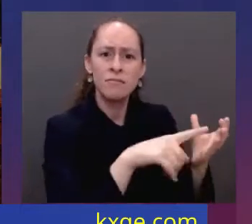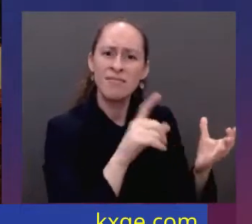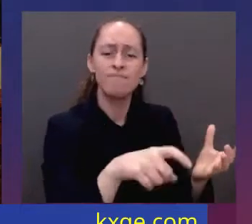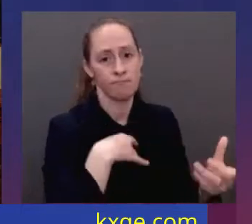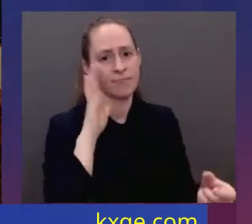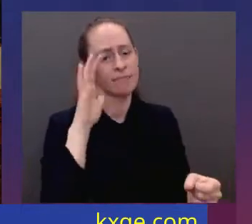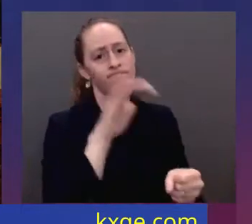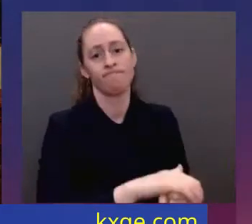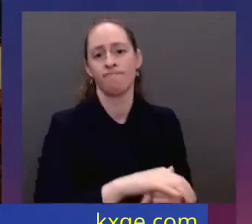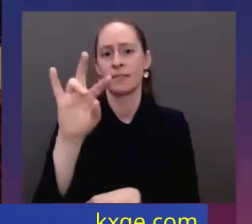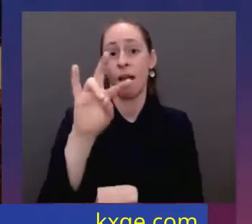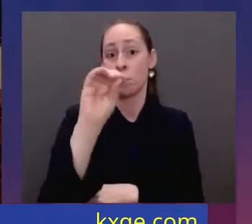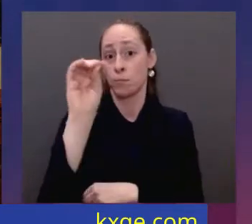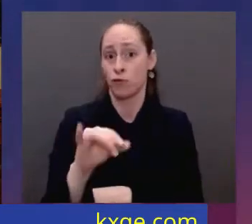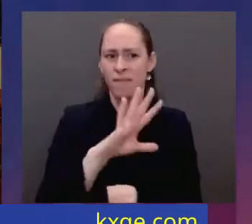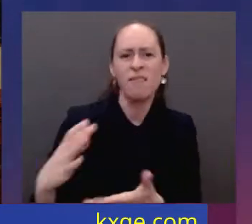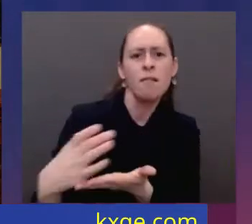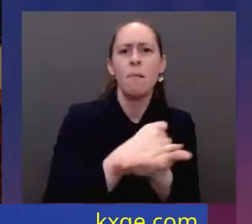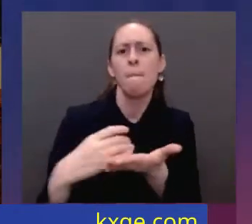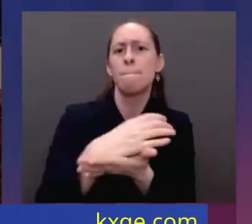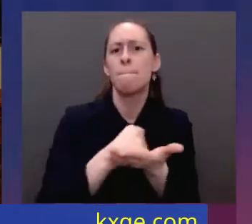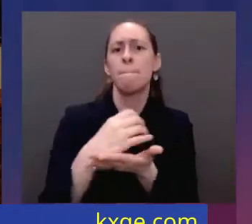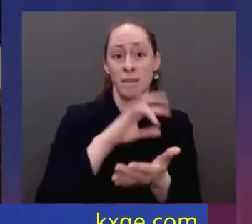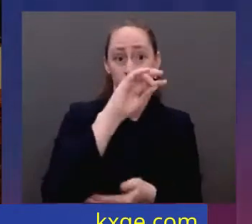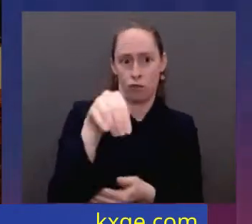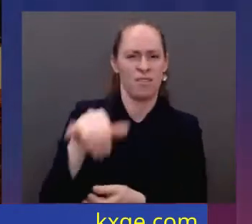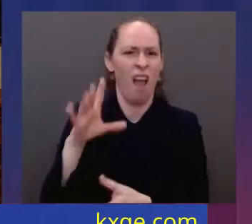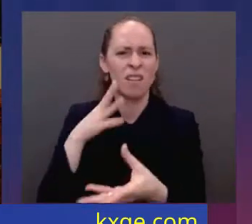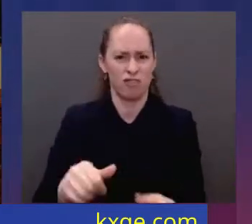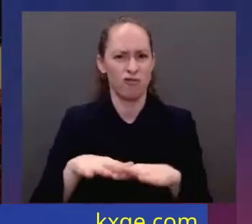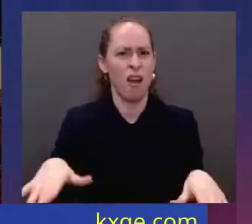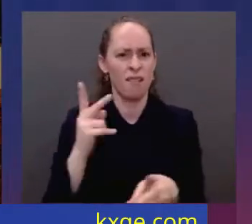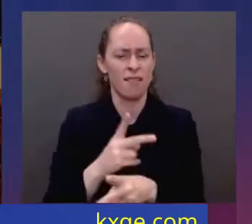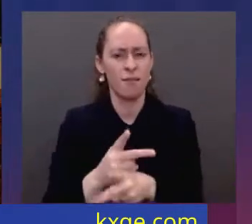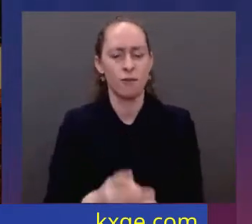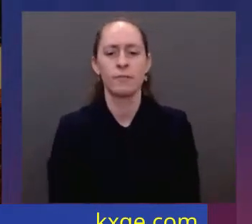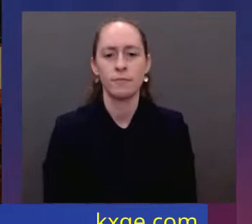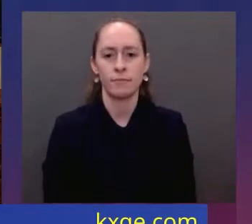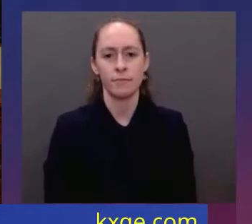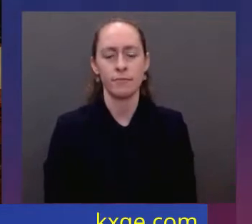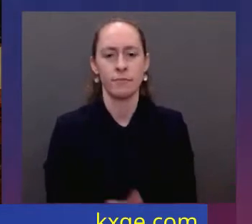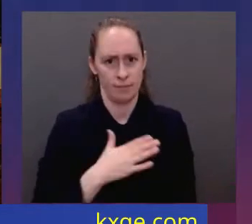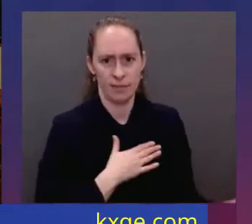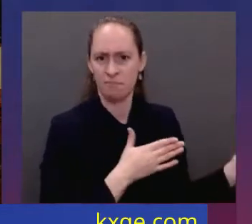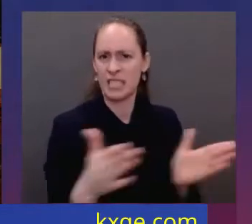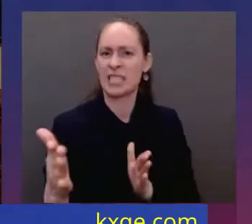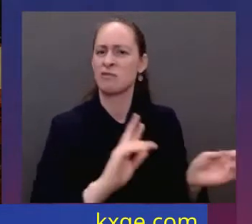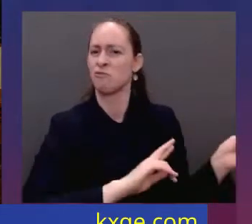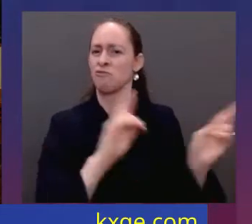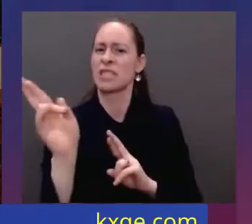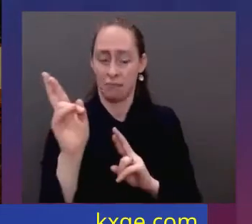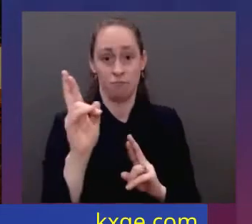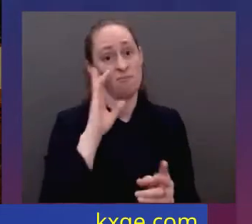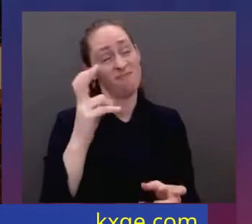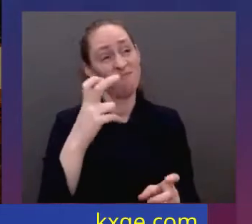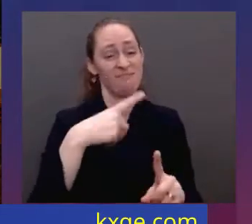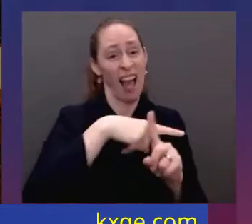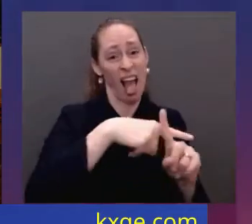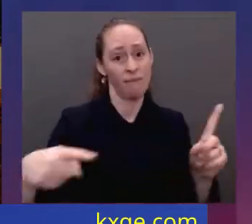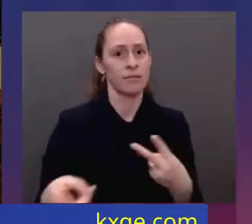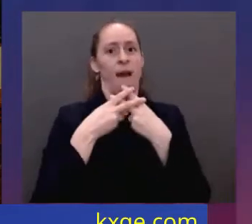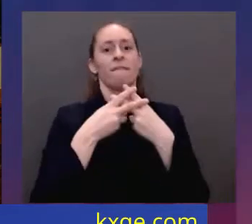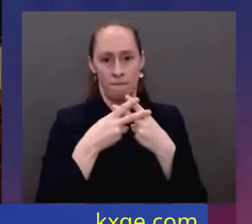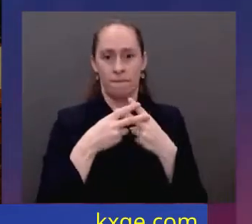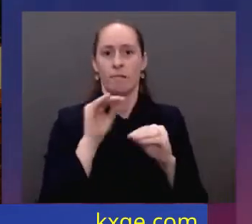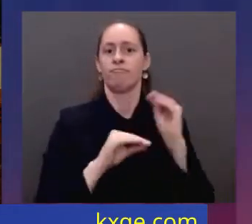My plan would cut the cost of child care in half for most families and help parents,